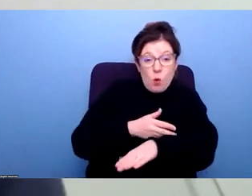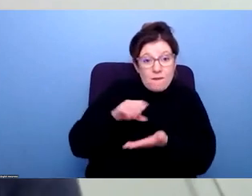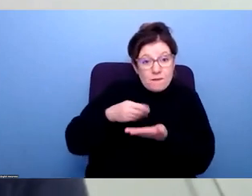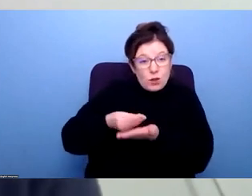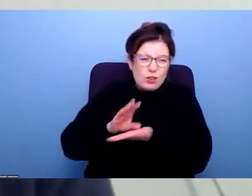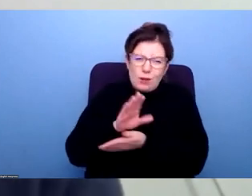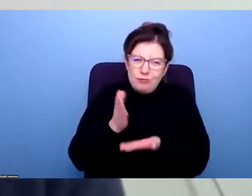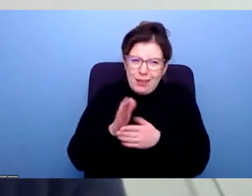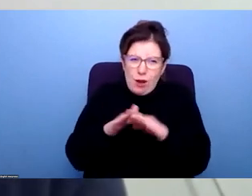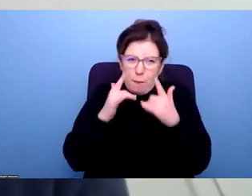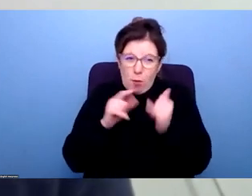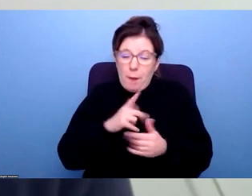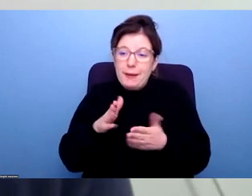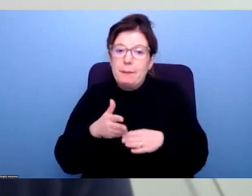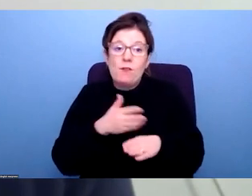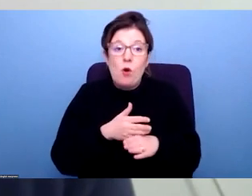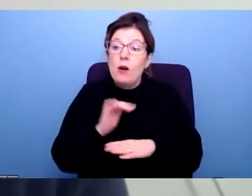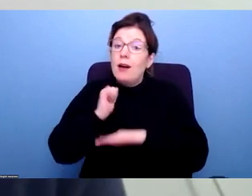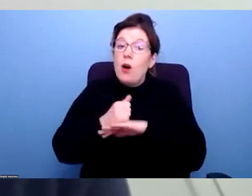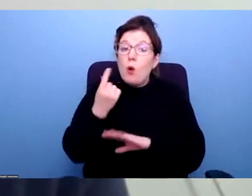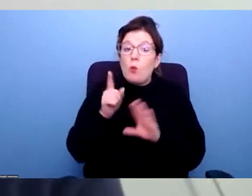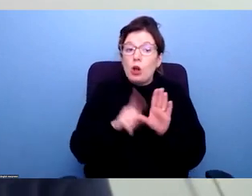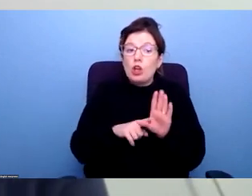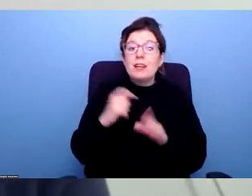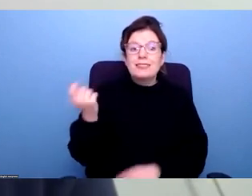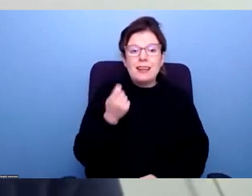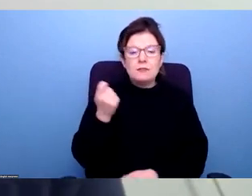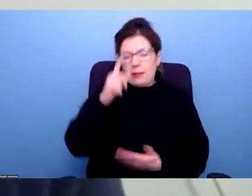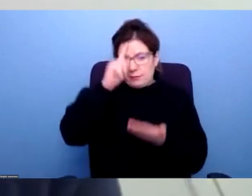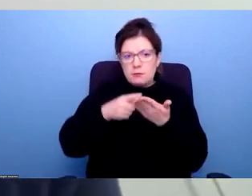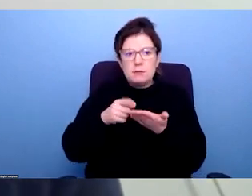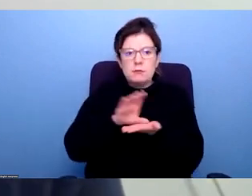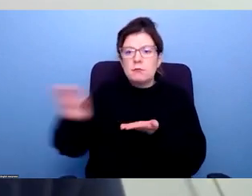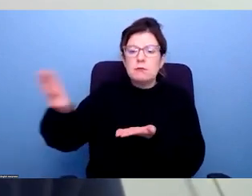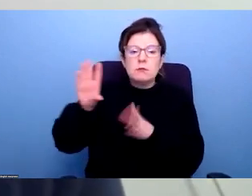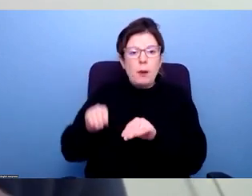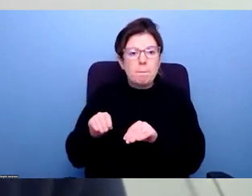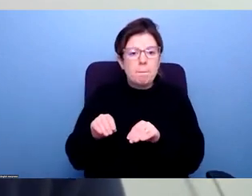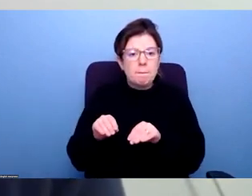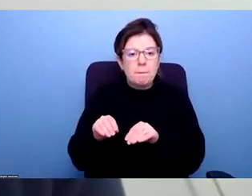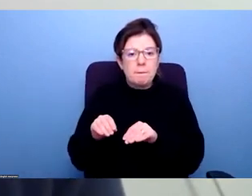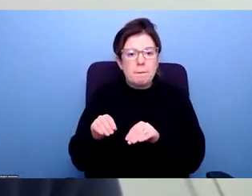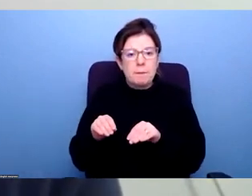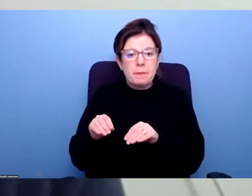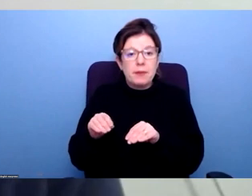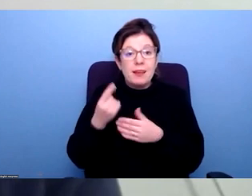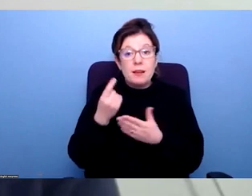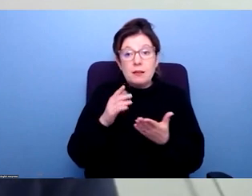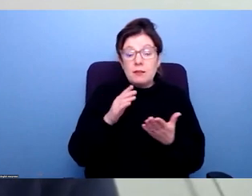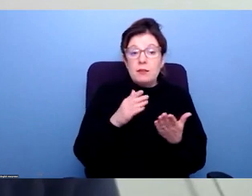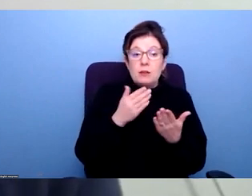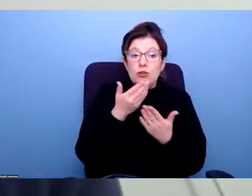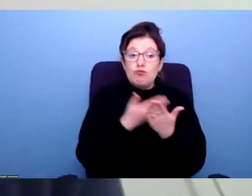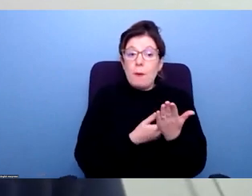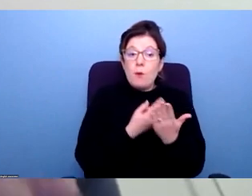wasn't really a pilot, it ran for a year was very successful, and then it was shut down. And actually, the independent report itself